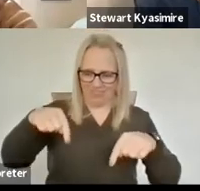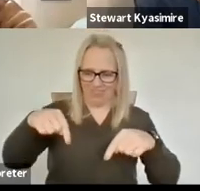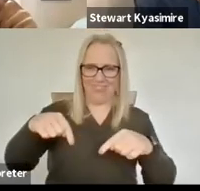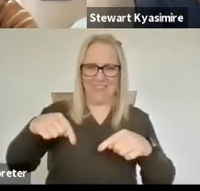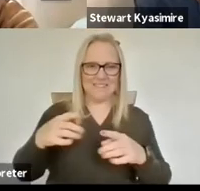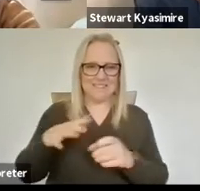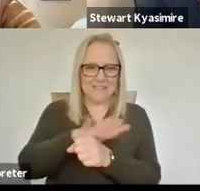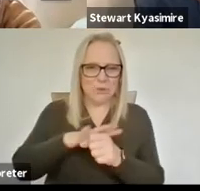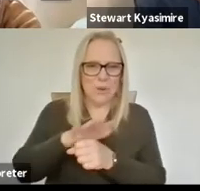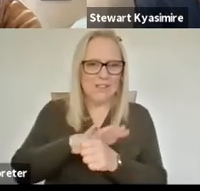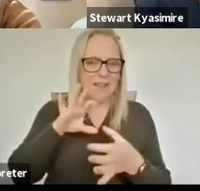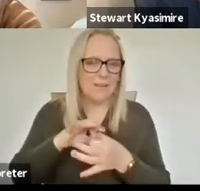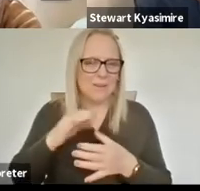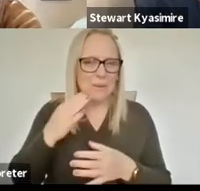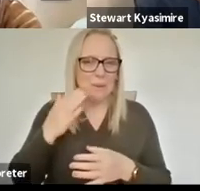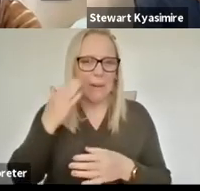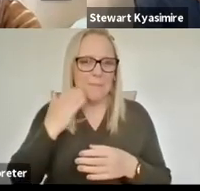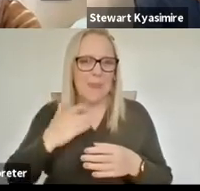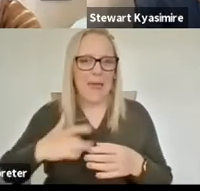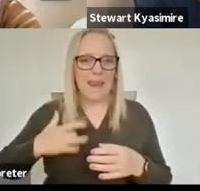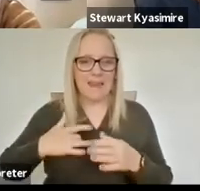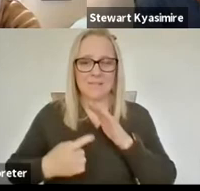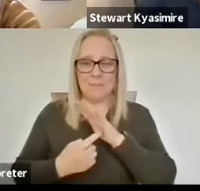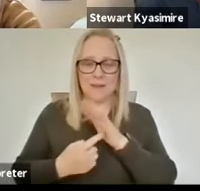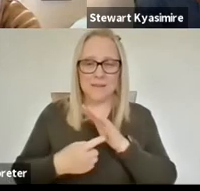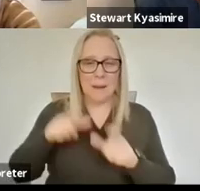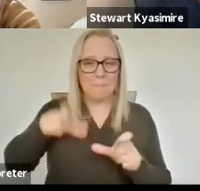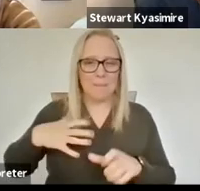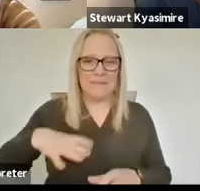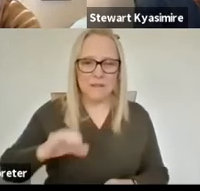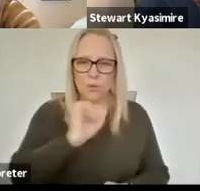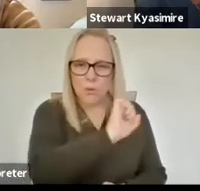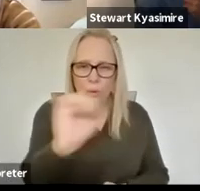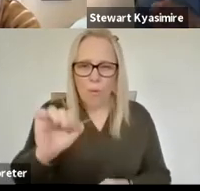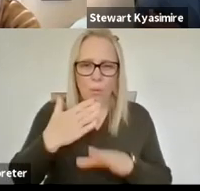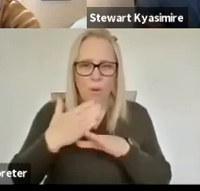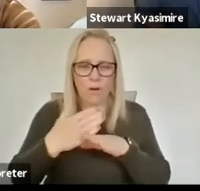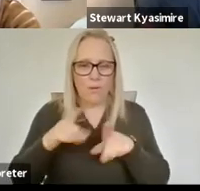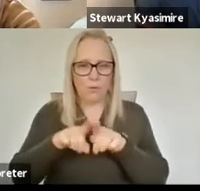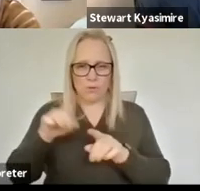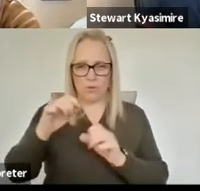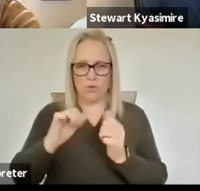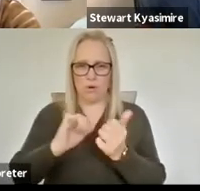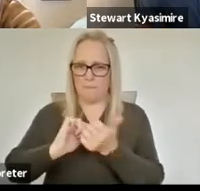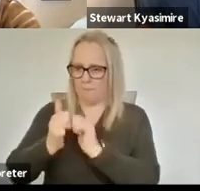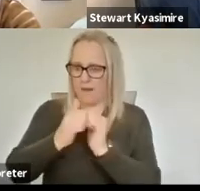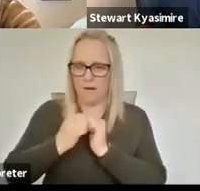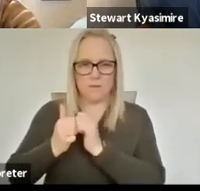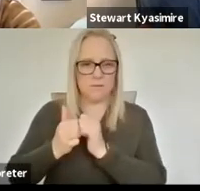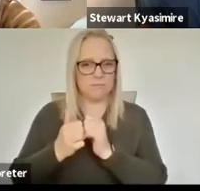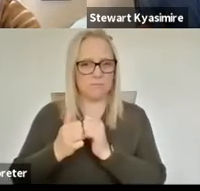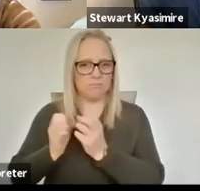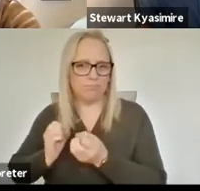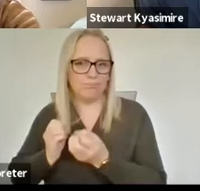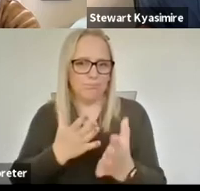lives matter stuff people need your work they need your work and the work of your peers and thank goodness if there's recognition of that